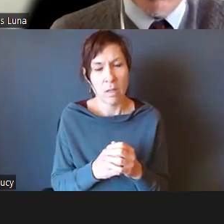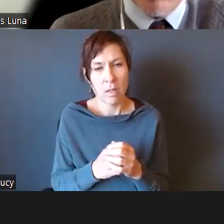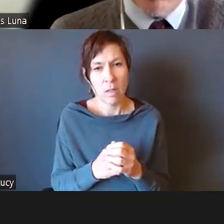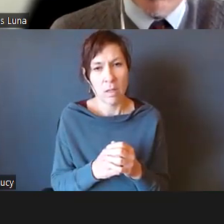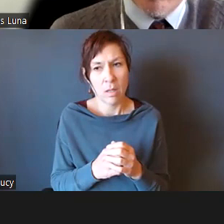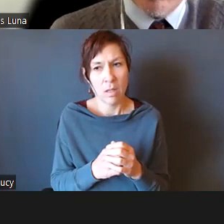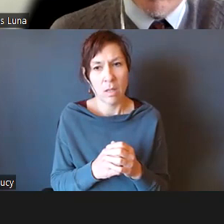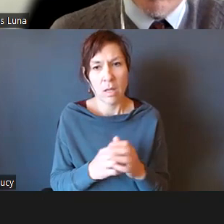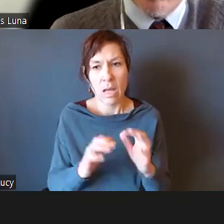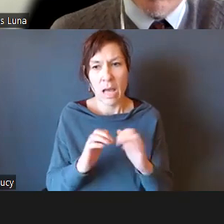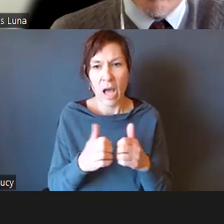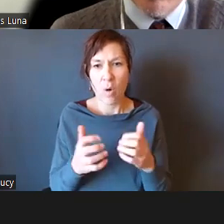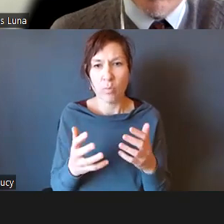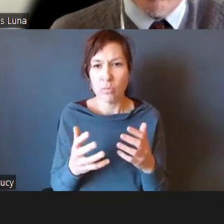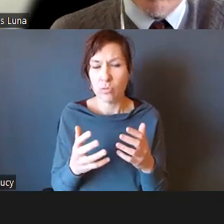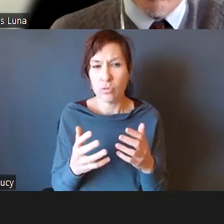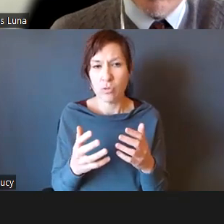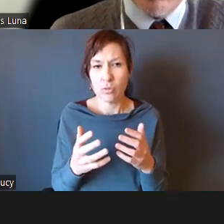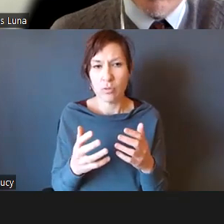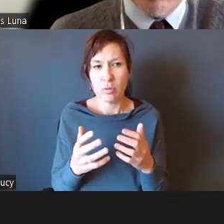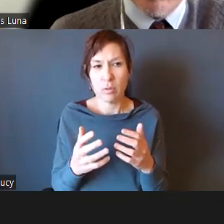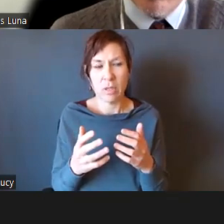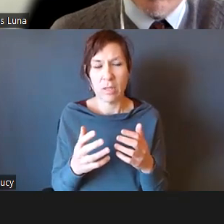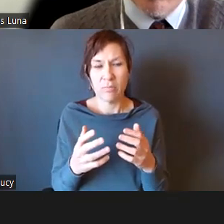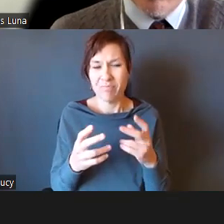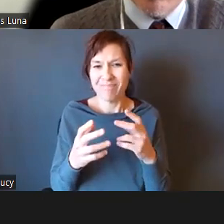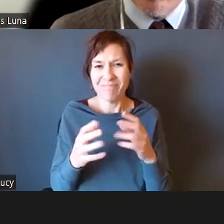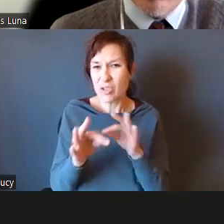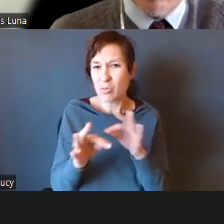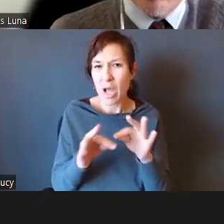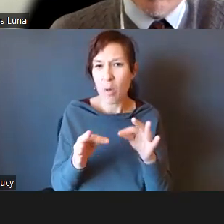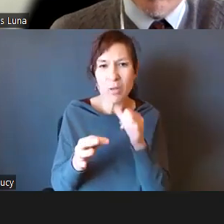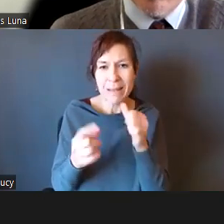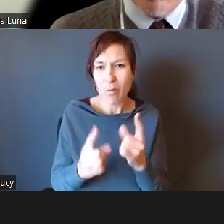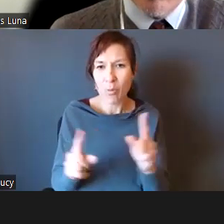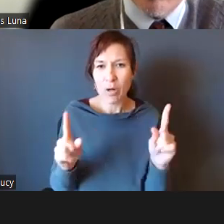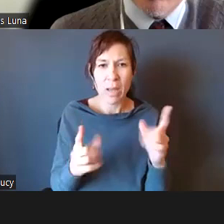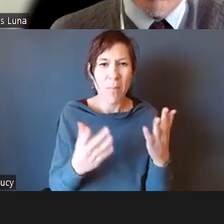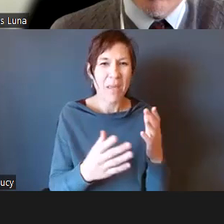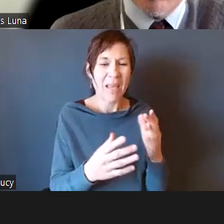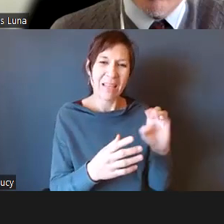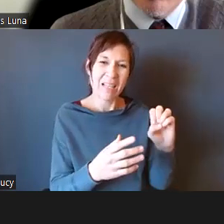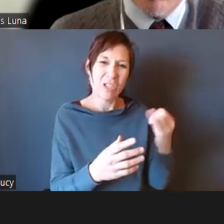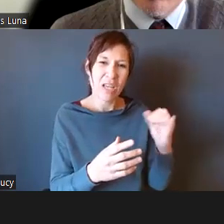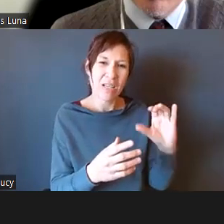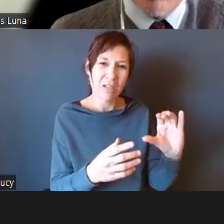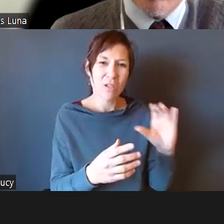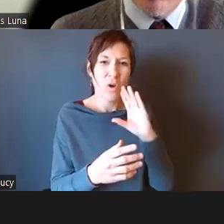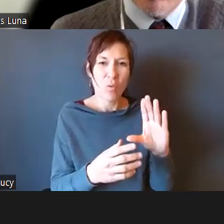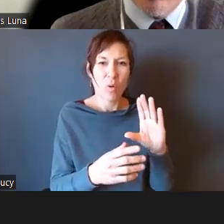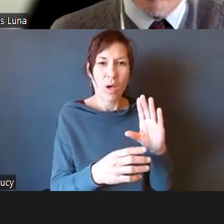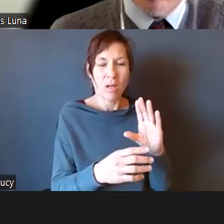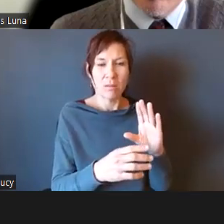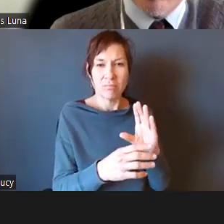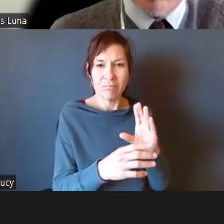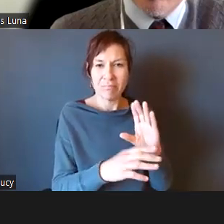might want to dedicate a meeting where we are where we used all of our contacts